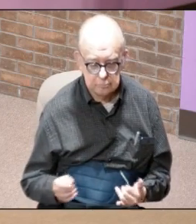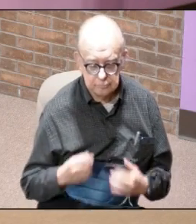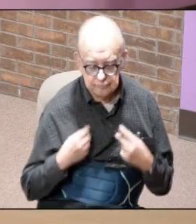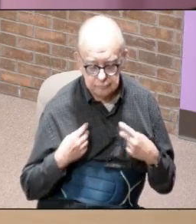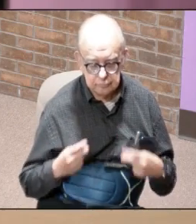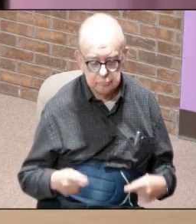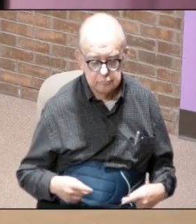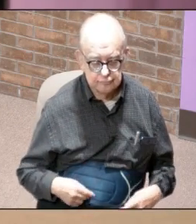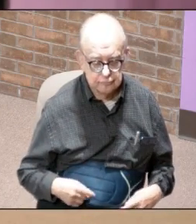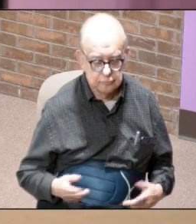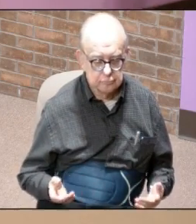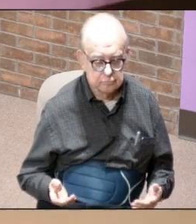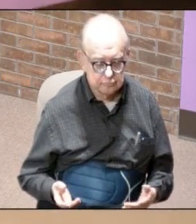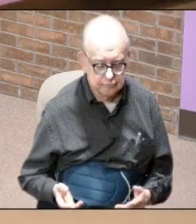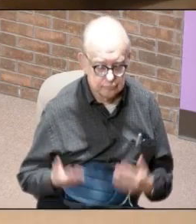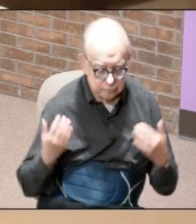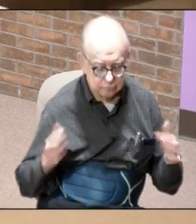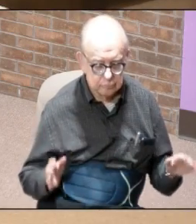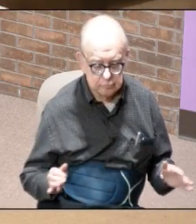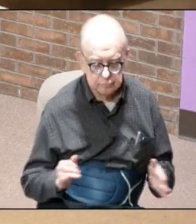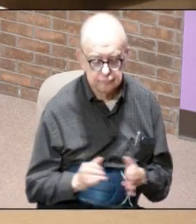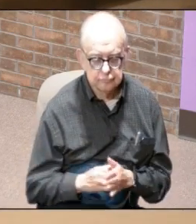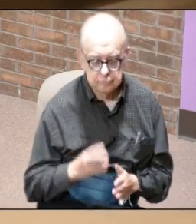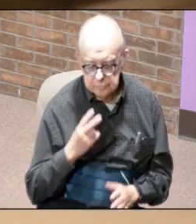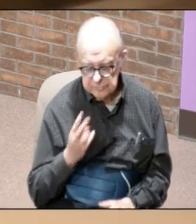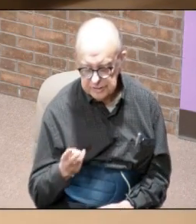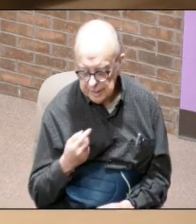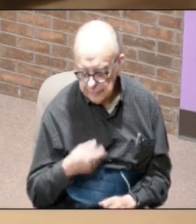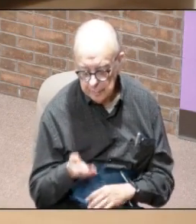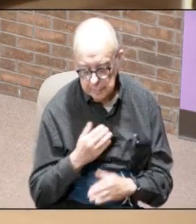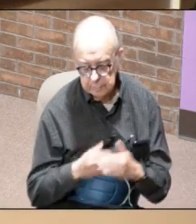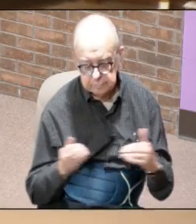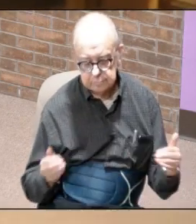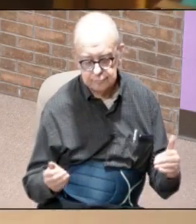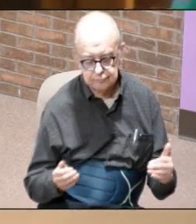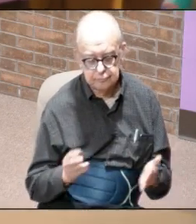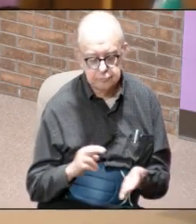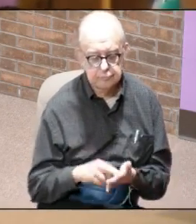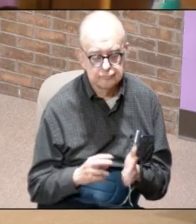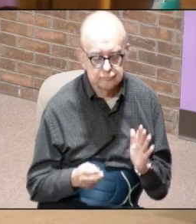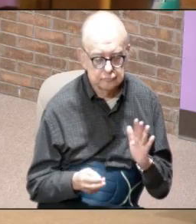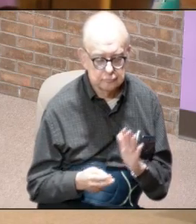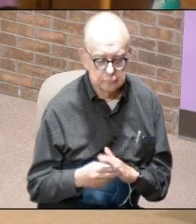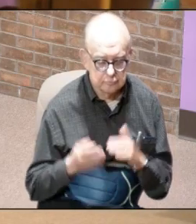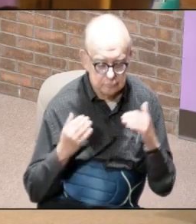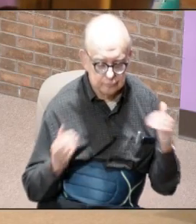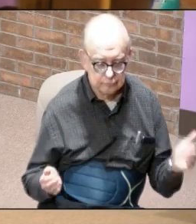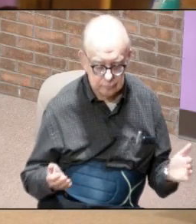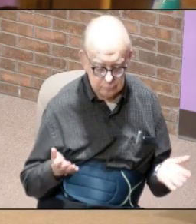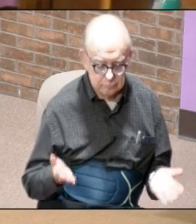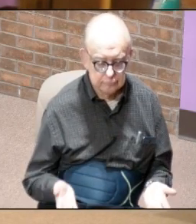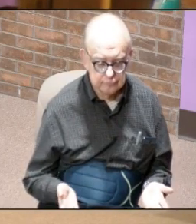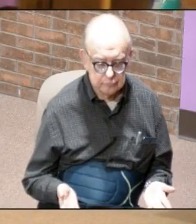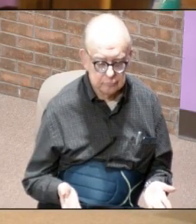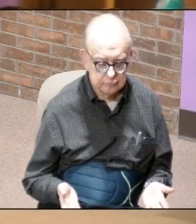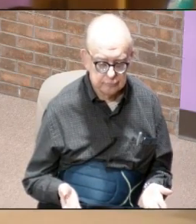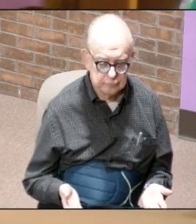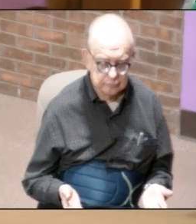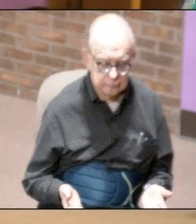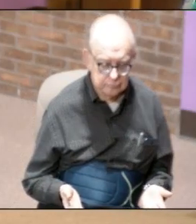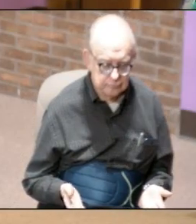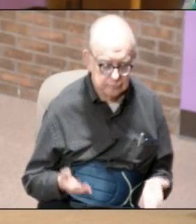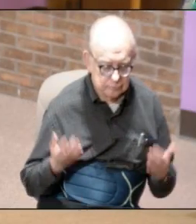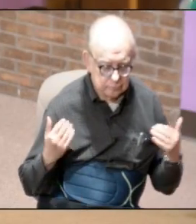physical these weren't angels that you would see from heaven what he's talking about is angels here is